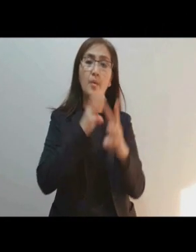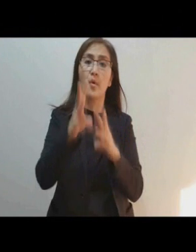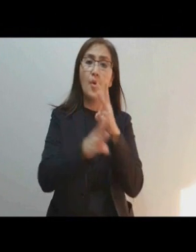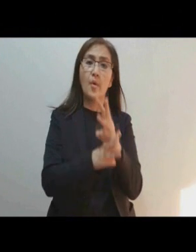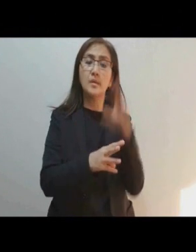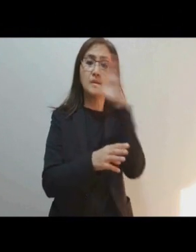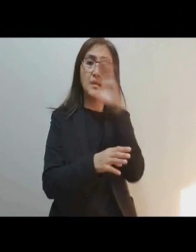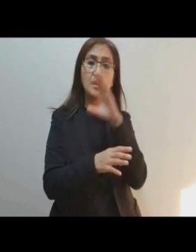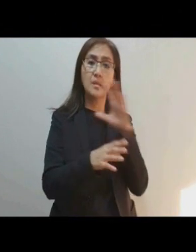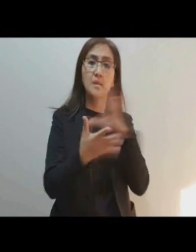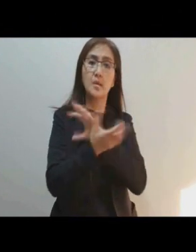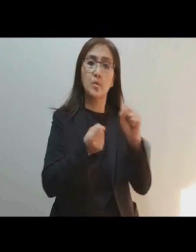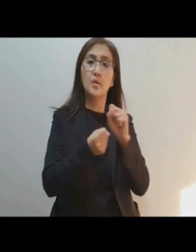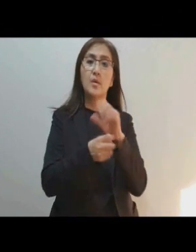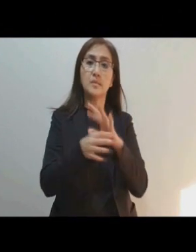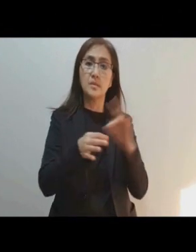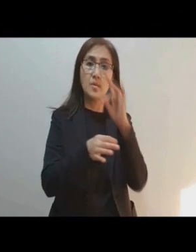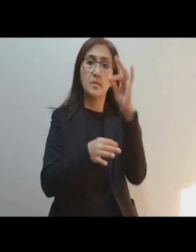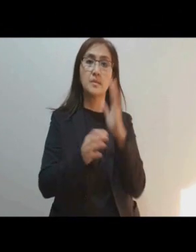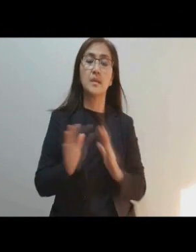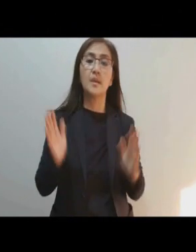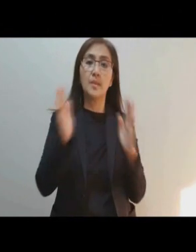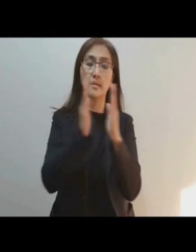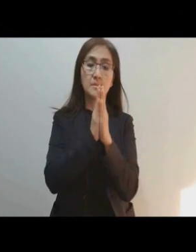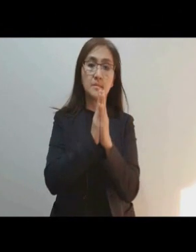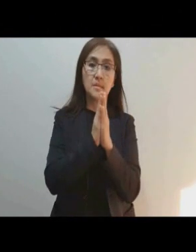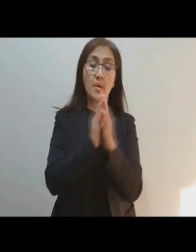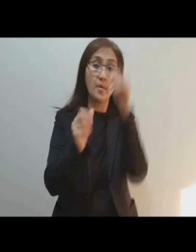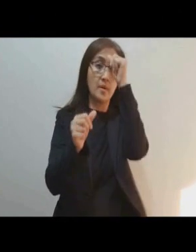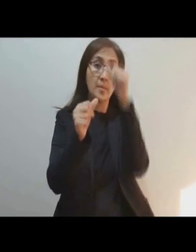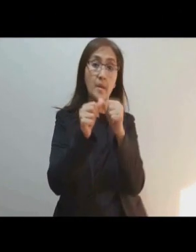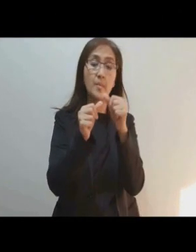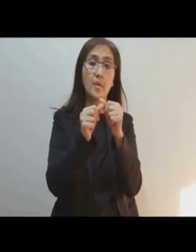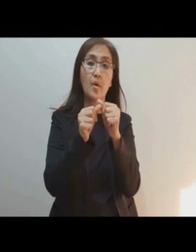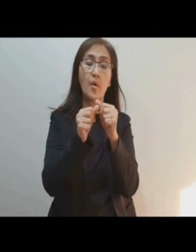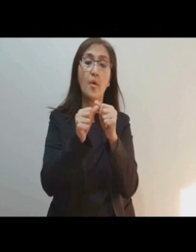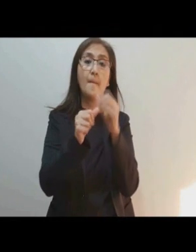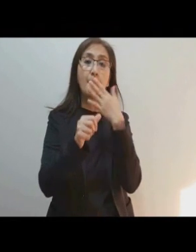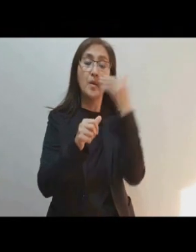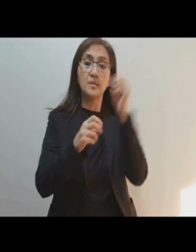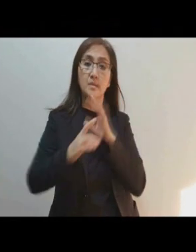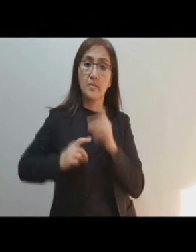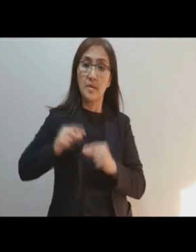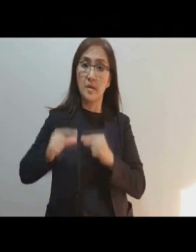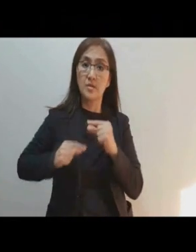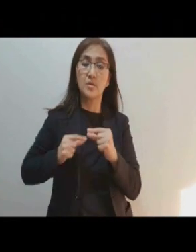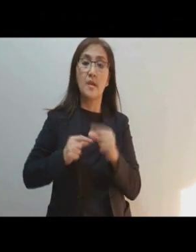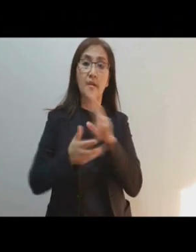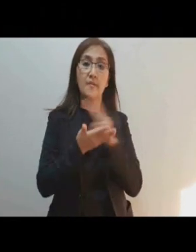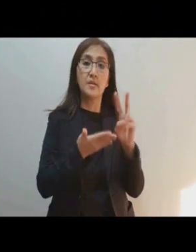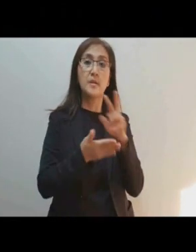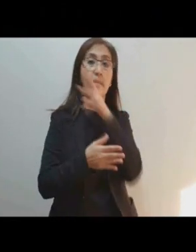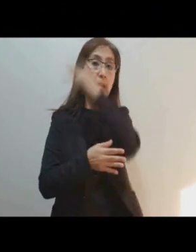seeking the ruin of souls Amen Remember, O most gracious Virgin Mary that